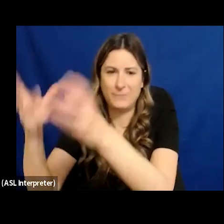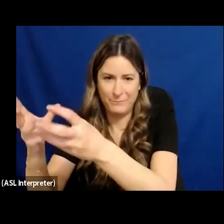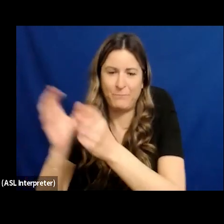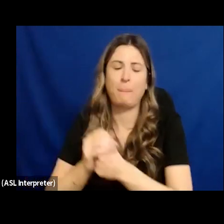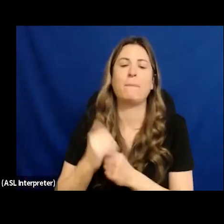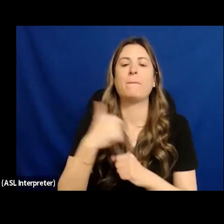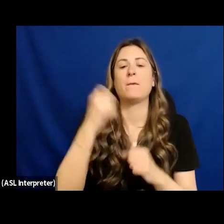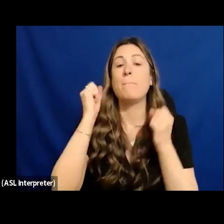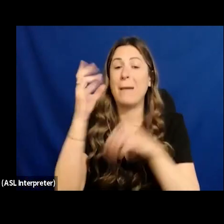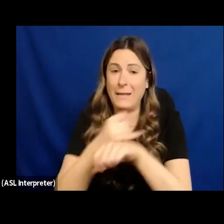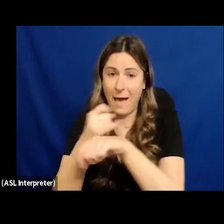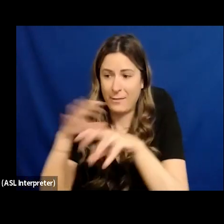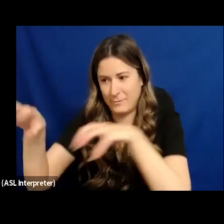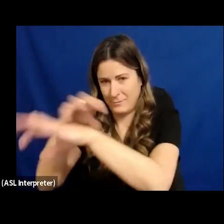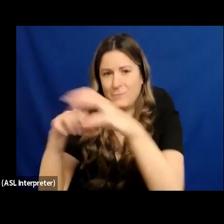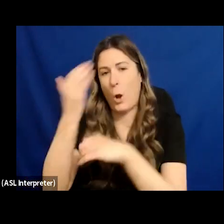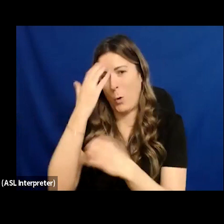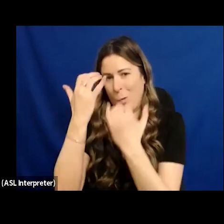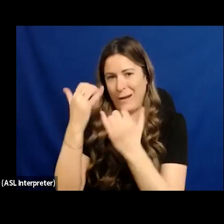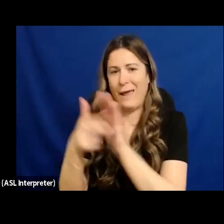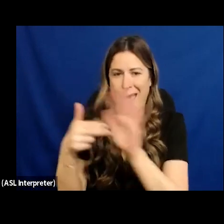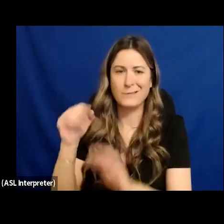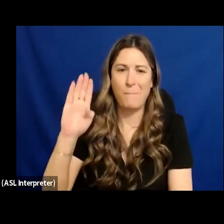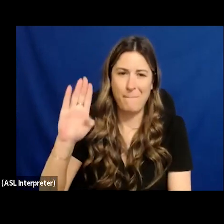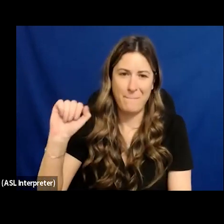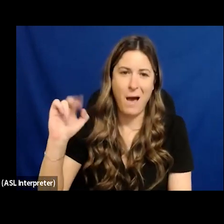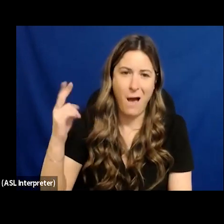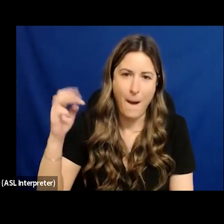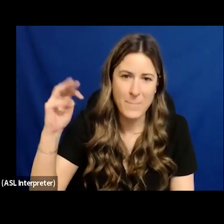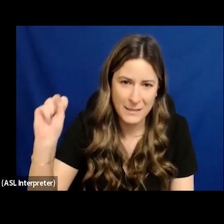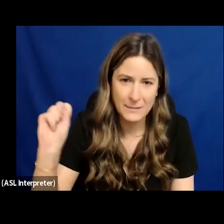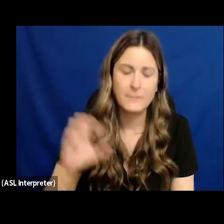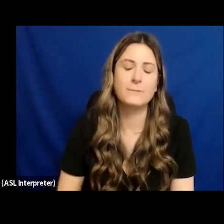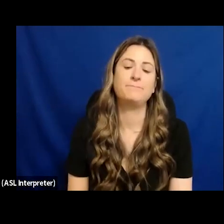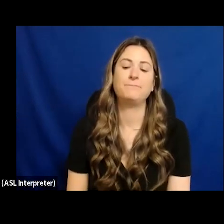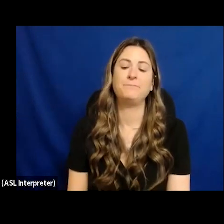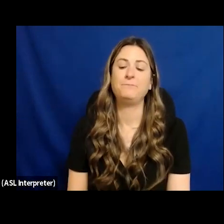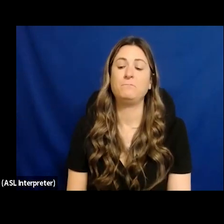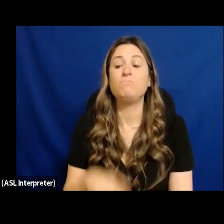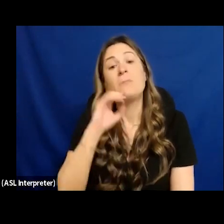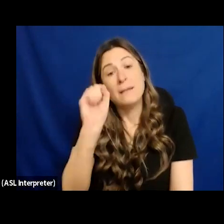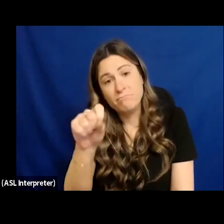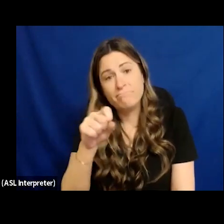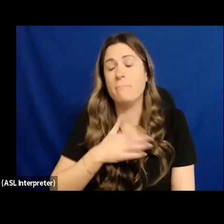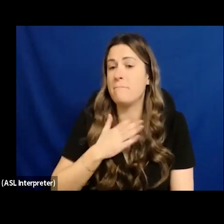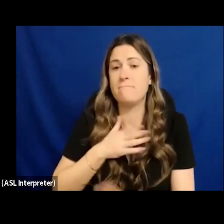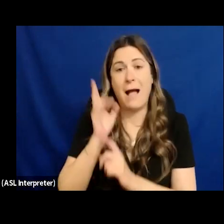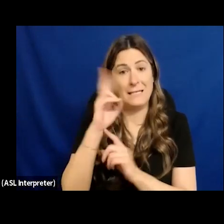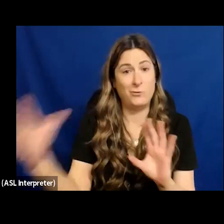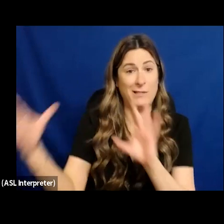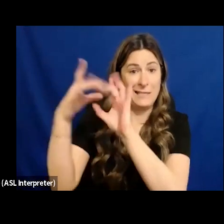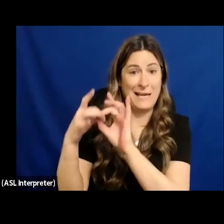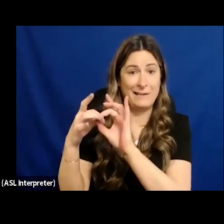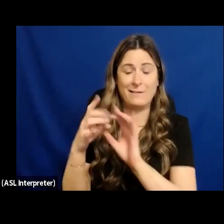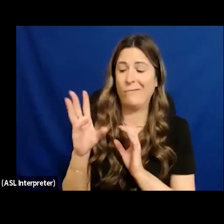these are lands and waters which I am connected to through ties that I can trace six generations back through my father's